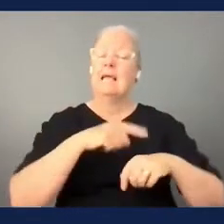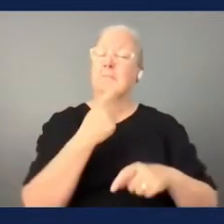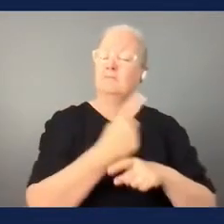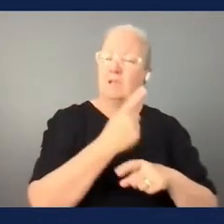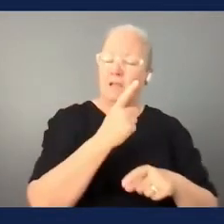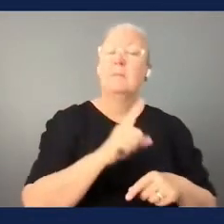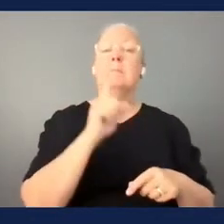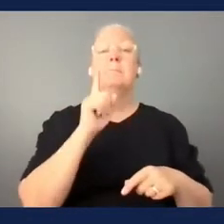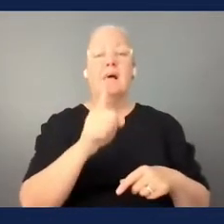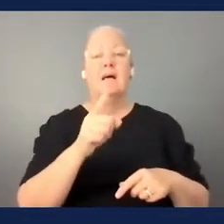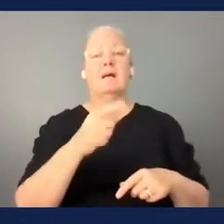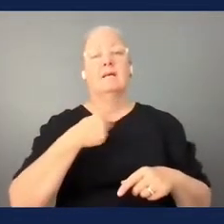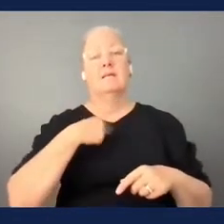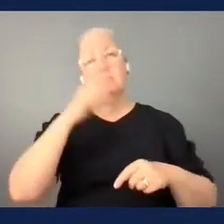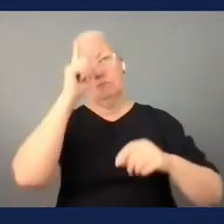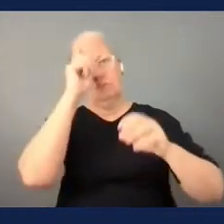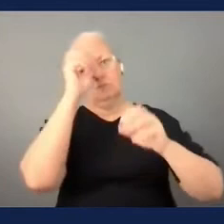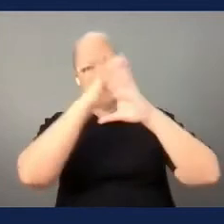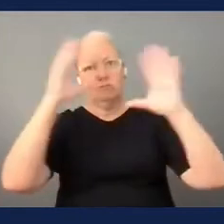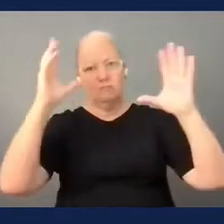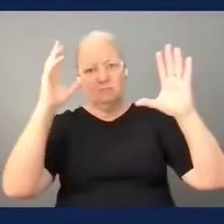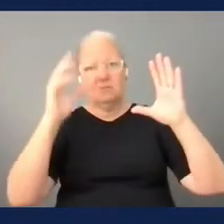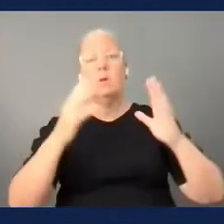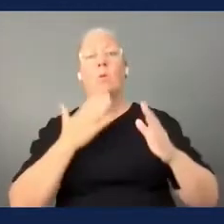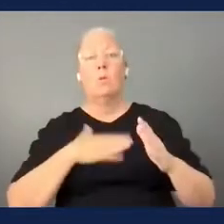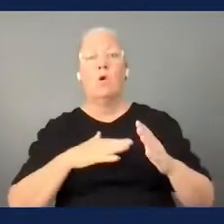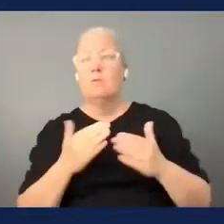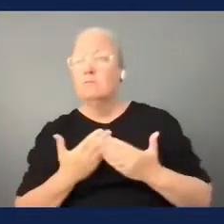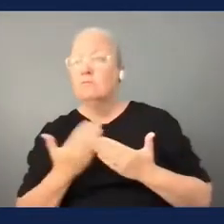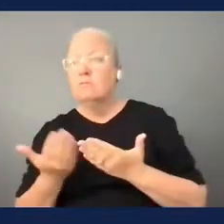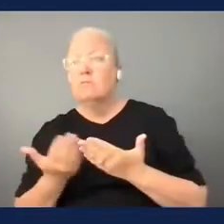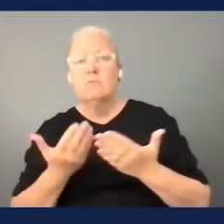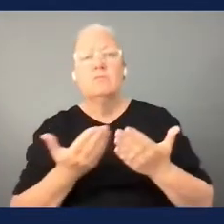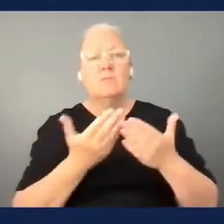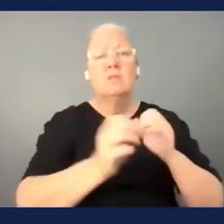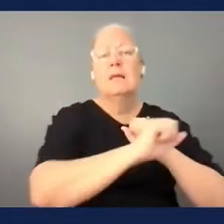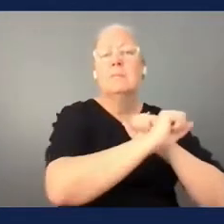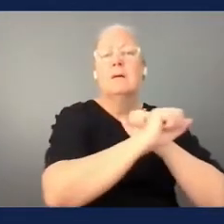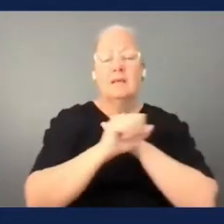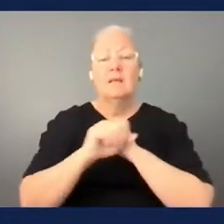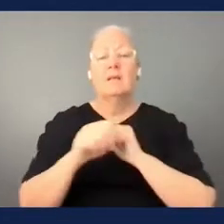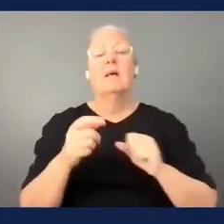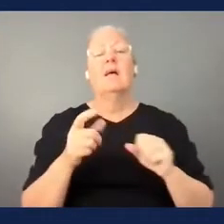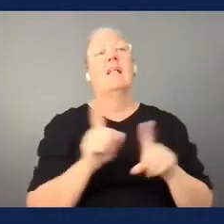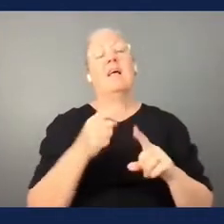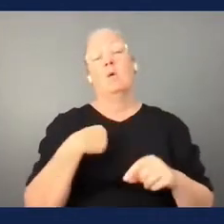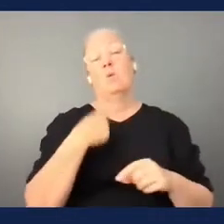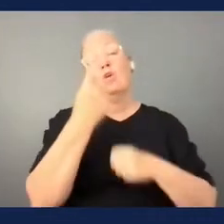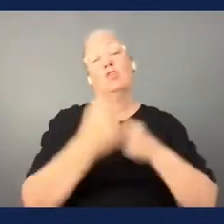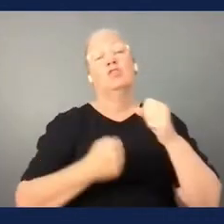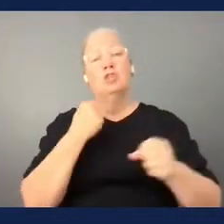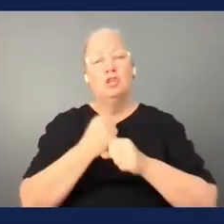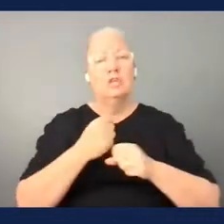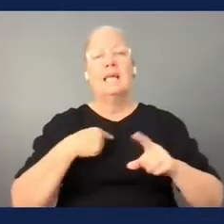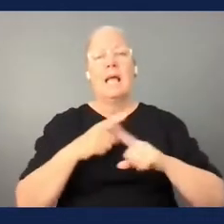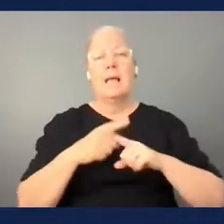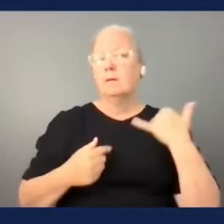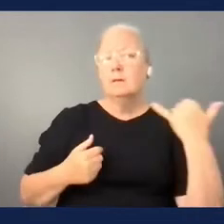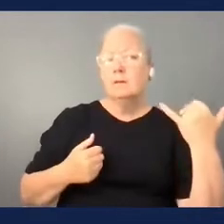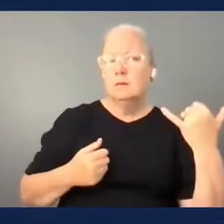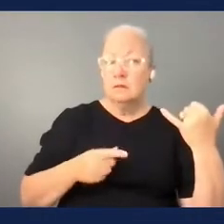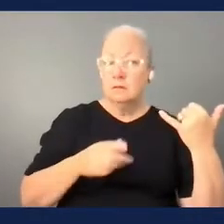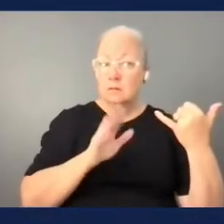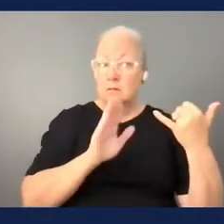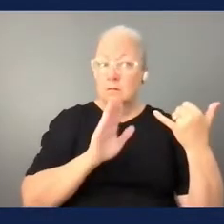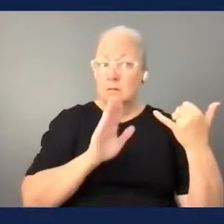vision for the campaign to all these partners i felt like for 12 months that i was a salesman basically ringing everyone around going we want to do this but we